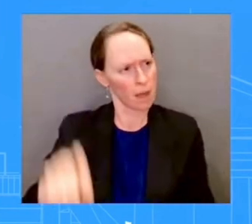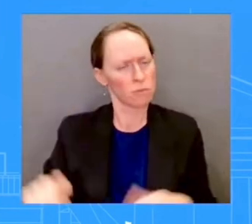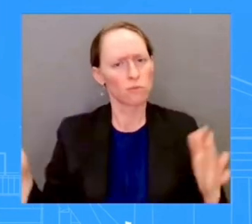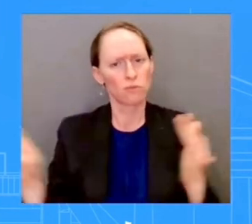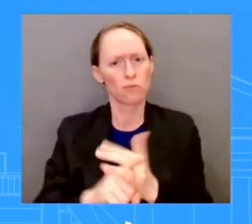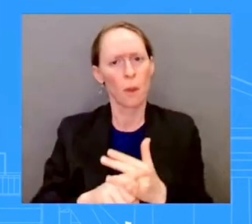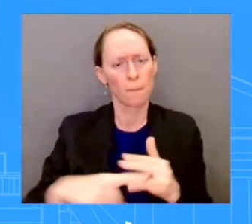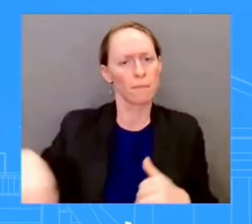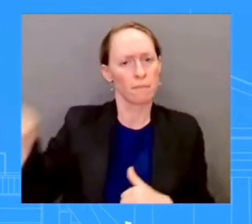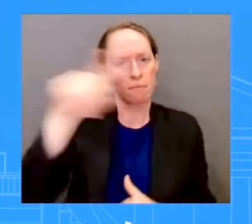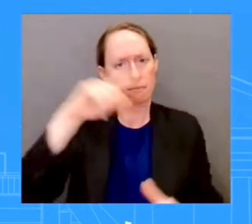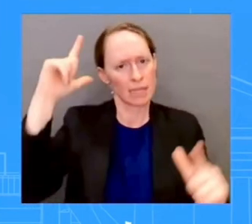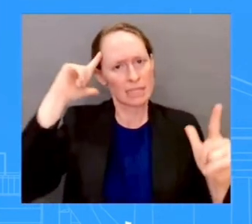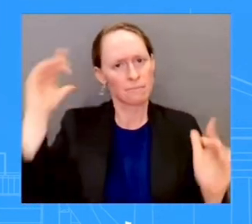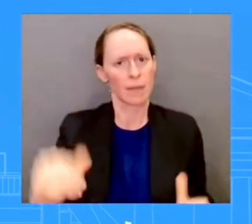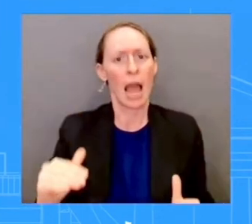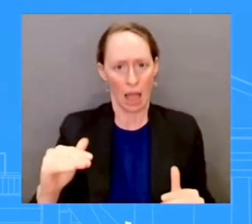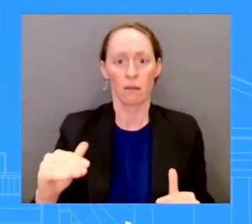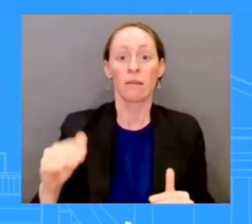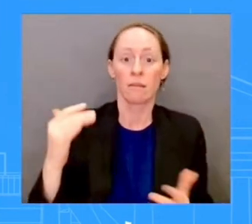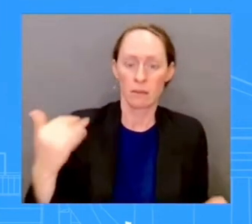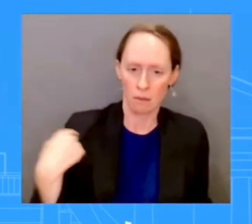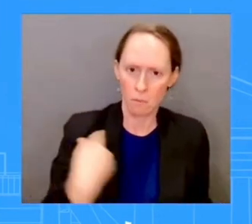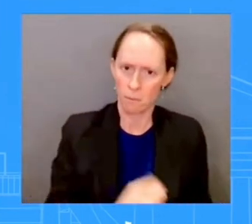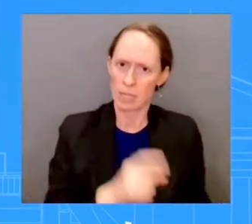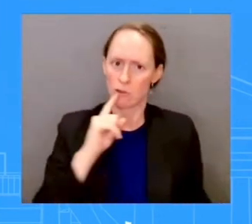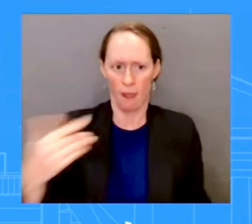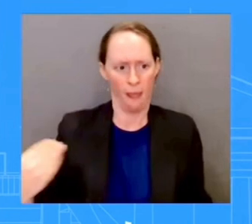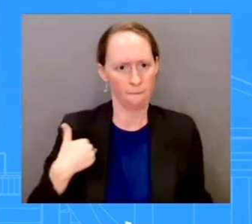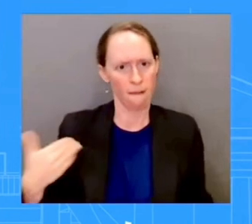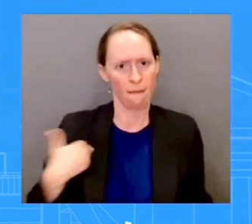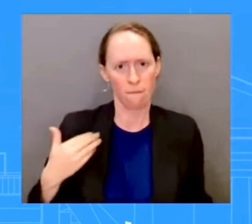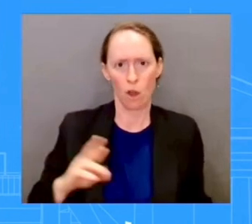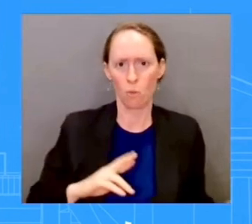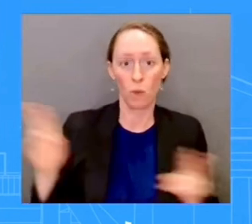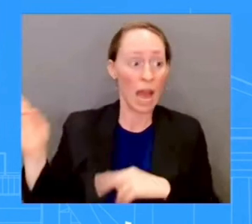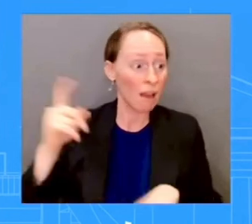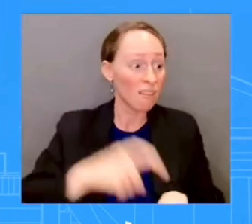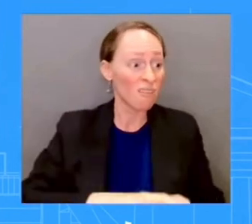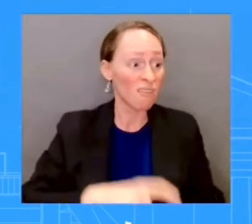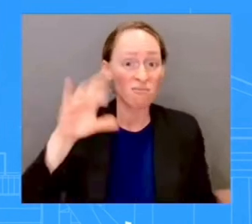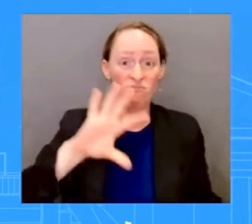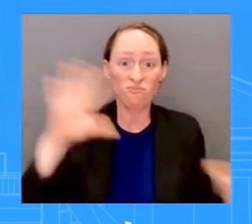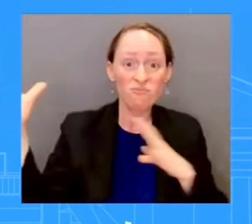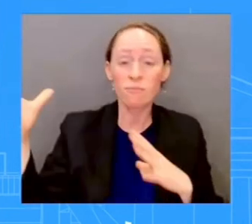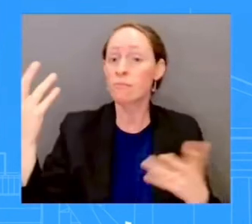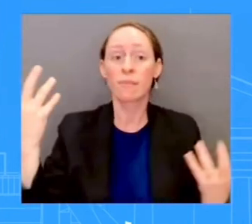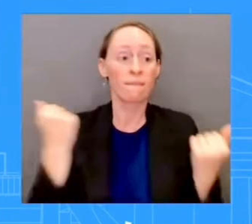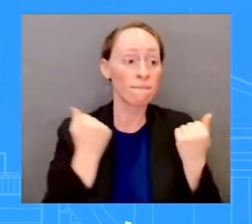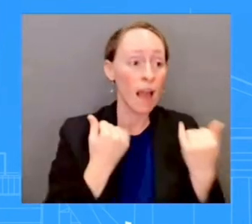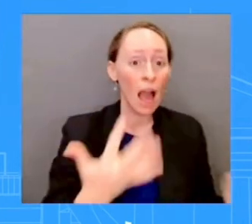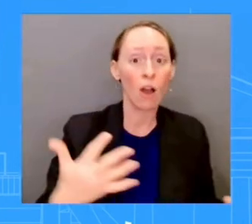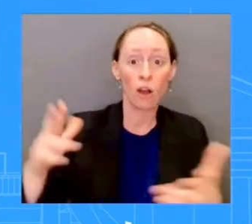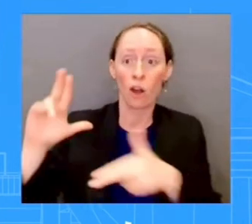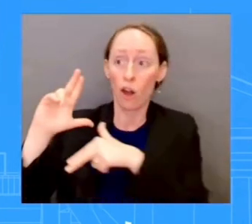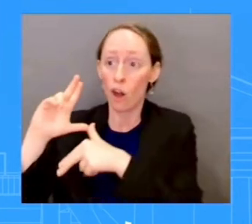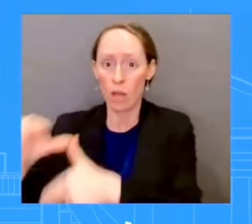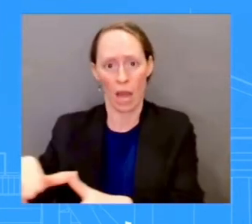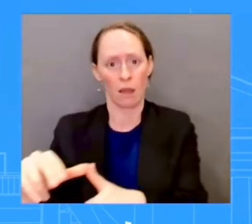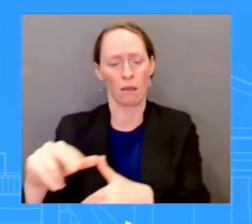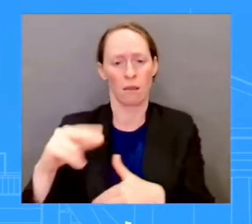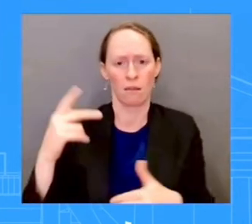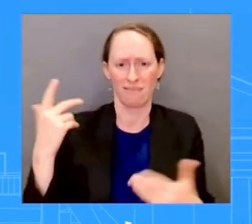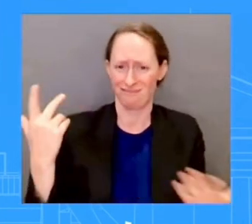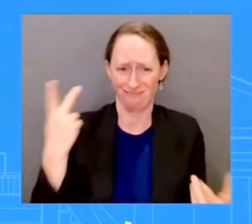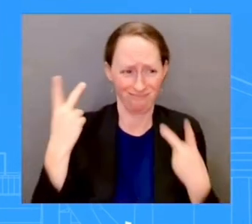whether it's hurricanes or wildfires. We have an extremely intense wildfire situation in a number of western, southwestern states right now. And in